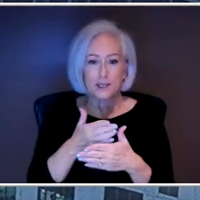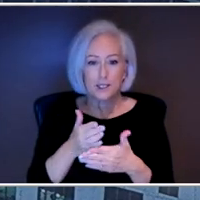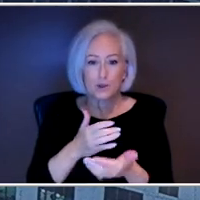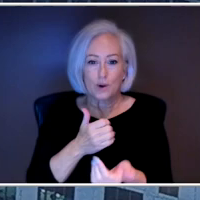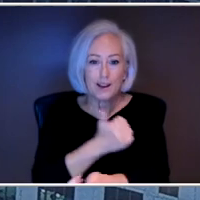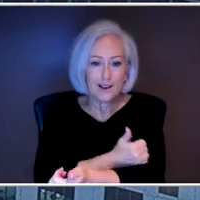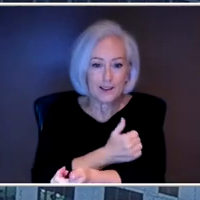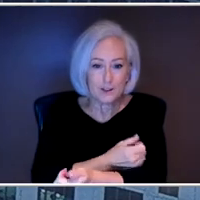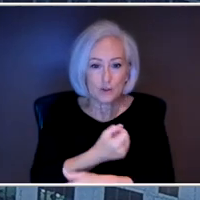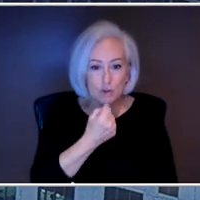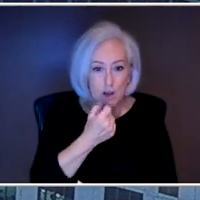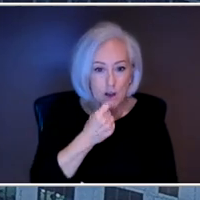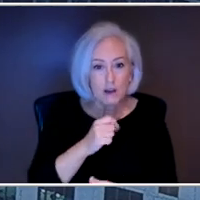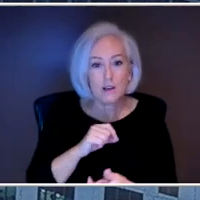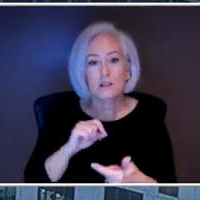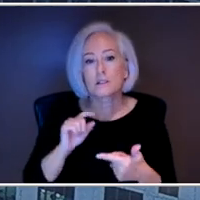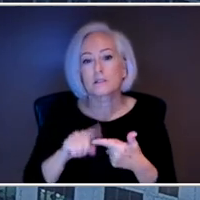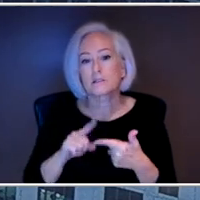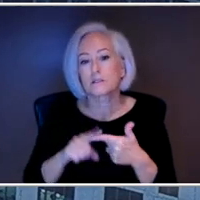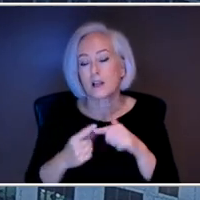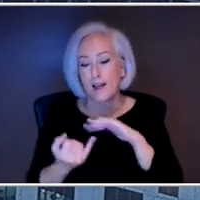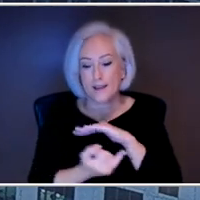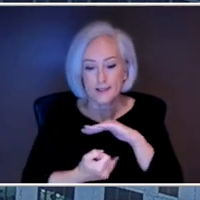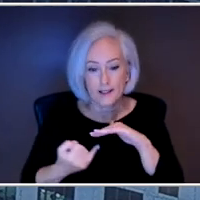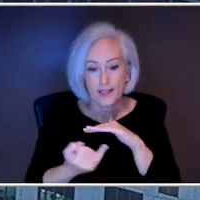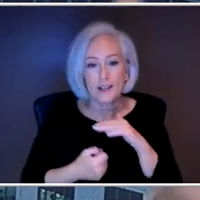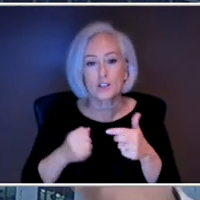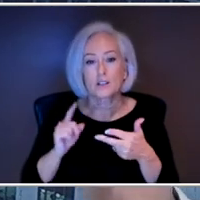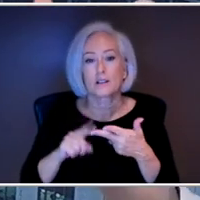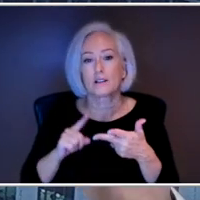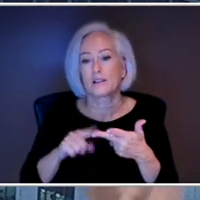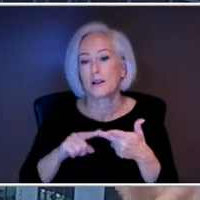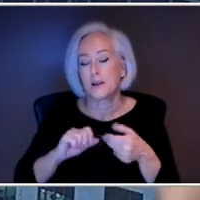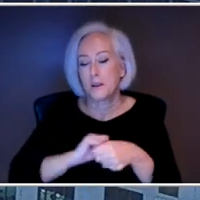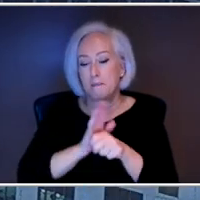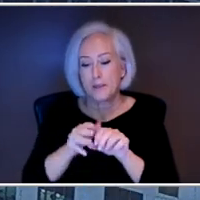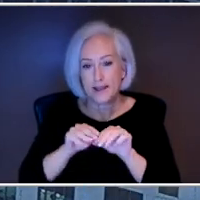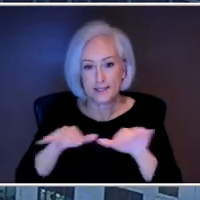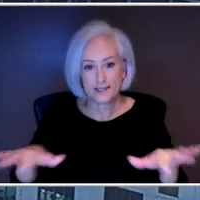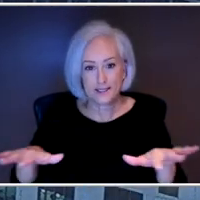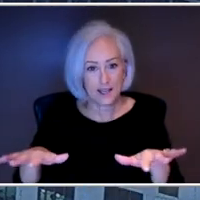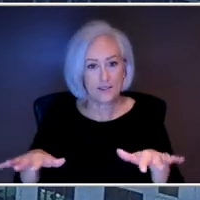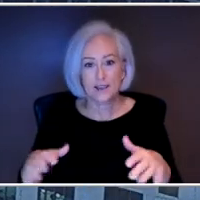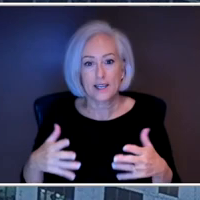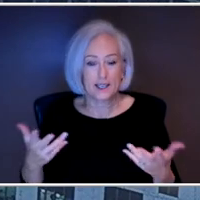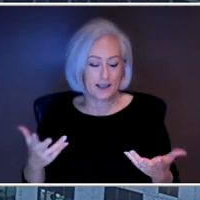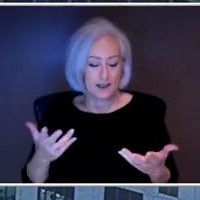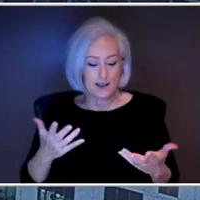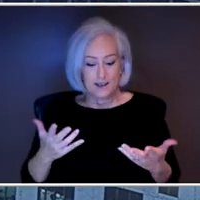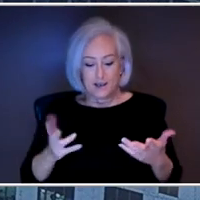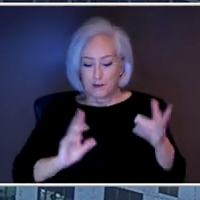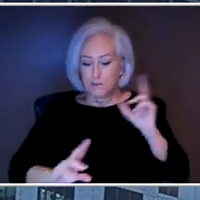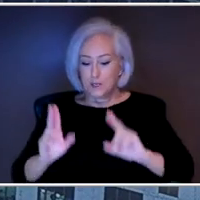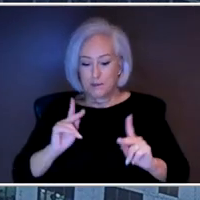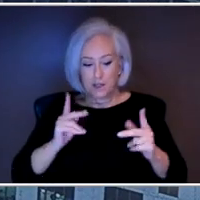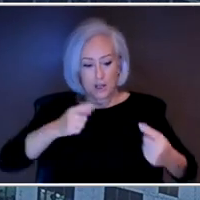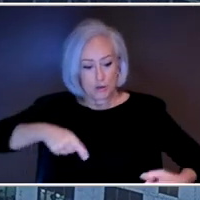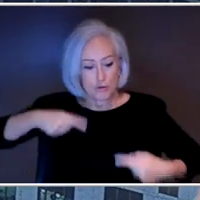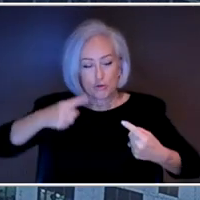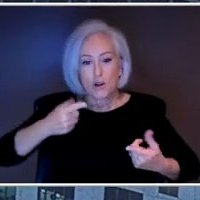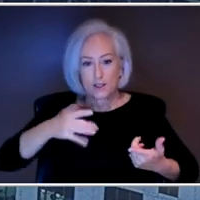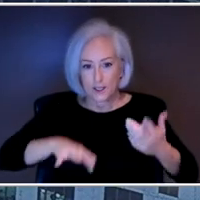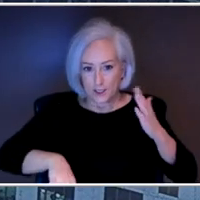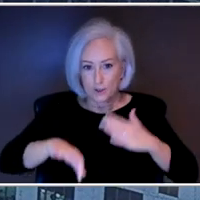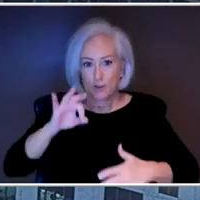that caused social isolation, I mean, we're just seeing increasing and meaningless basically in the society. People are struggling to find a meaning or a sustaining